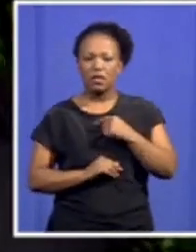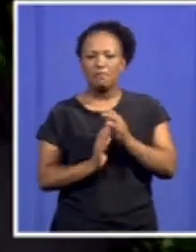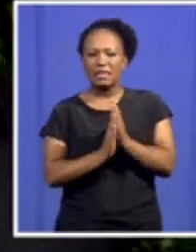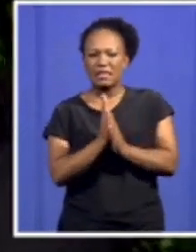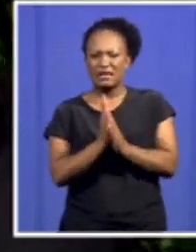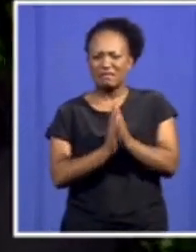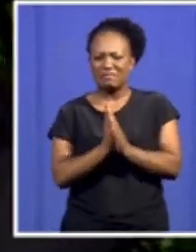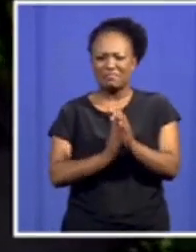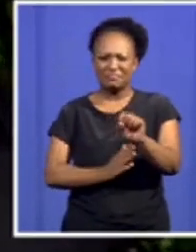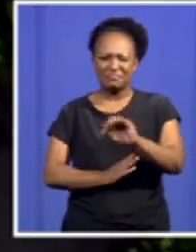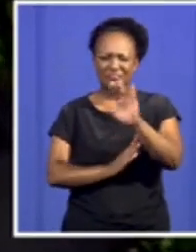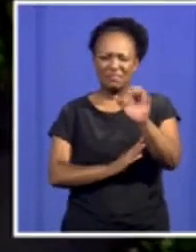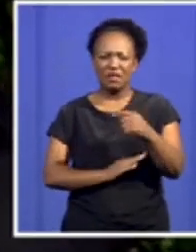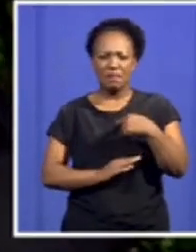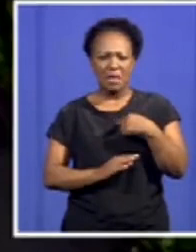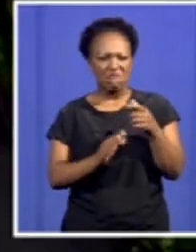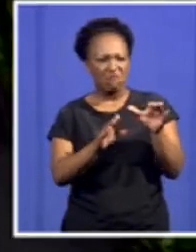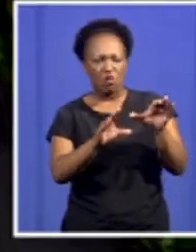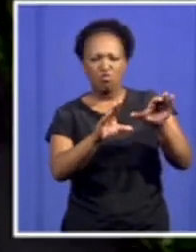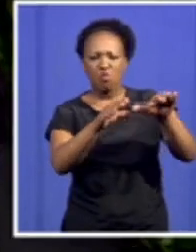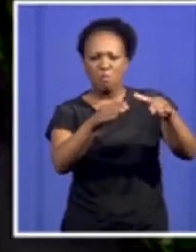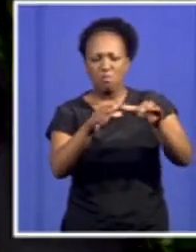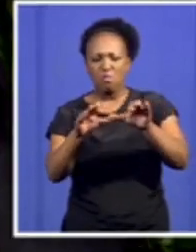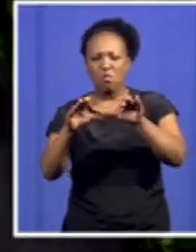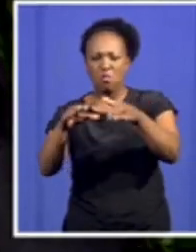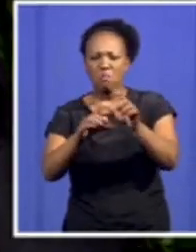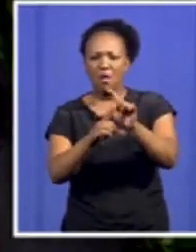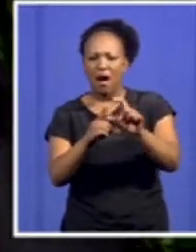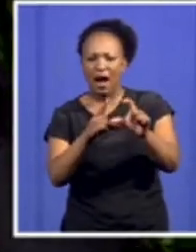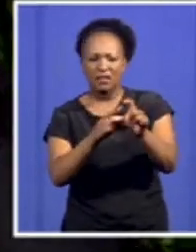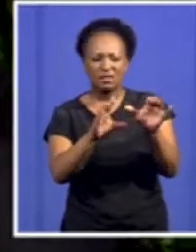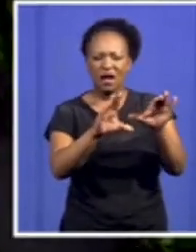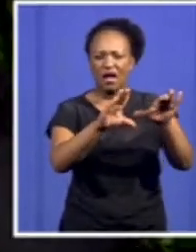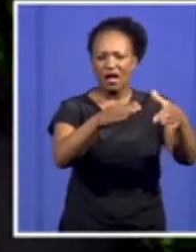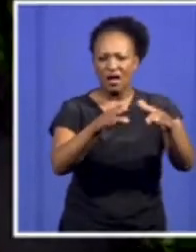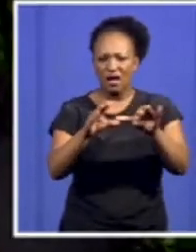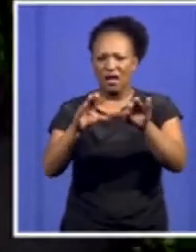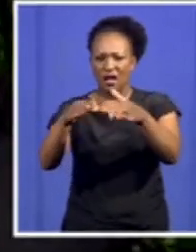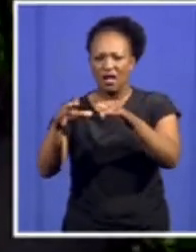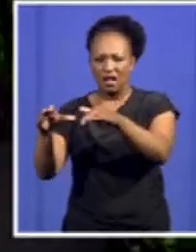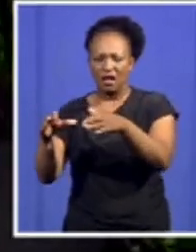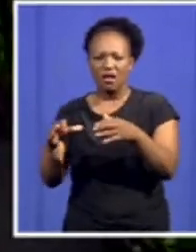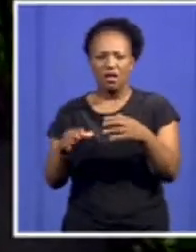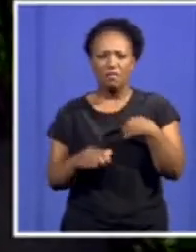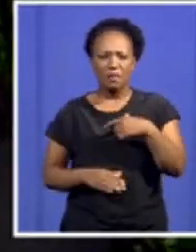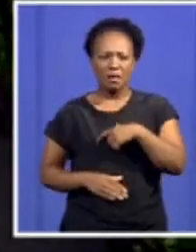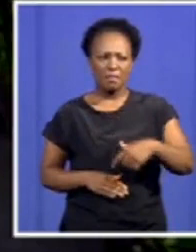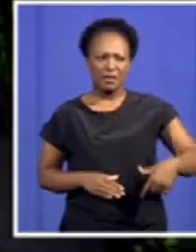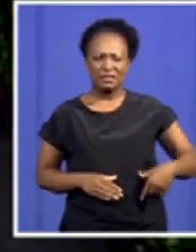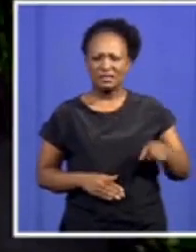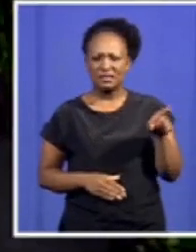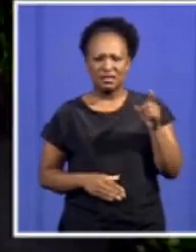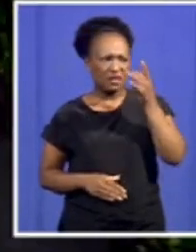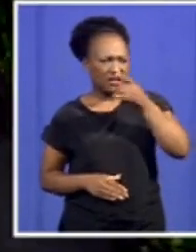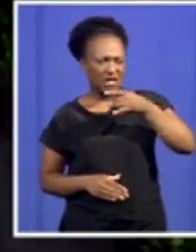tribalism and ethnic chauvinism. And that the president must not give up. He must stand tall and know